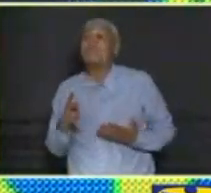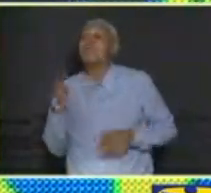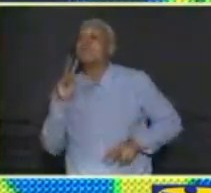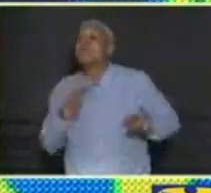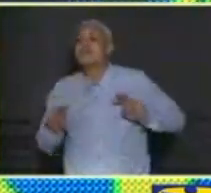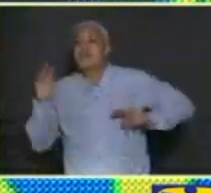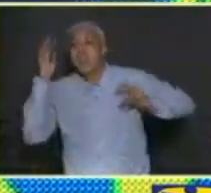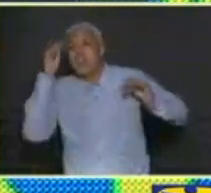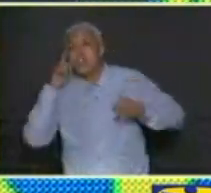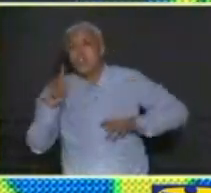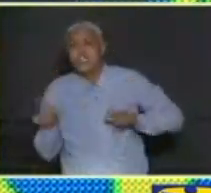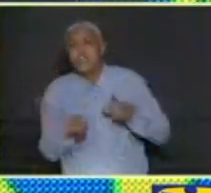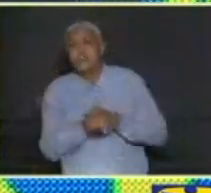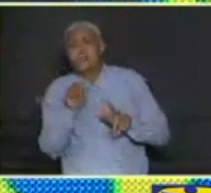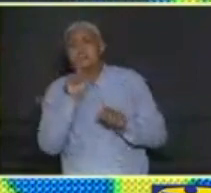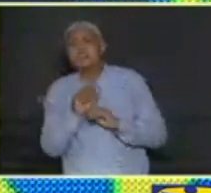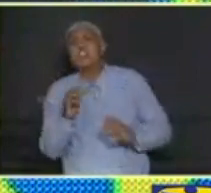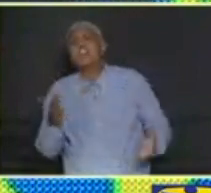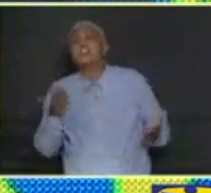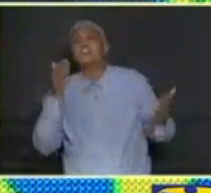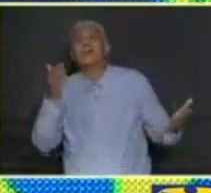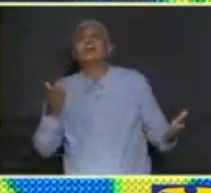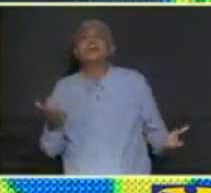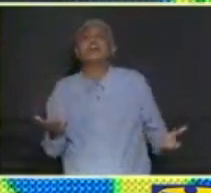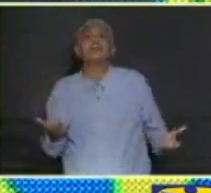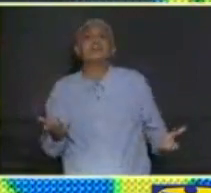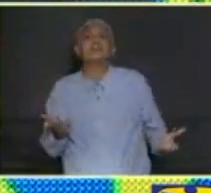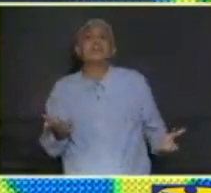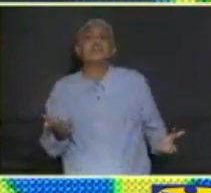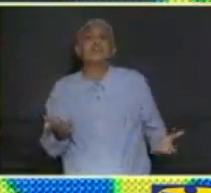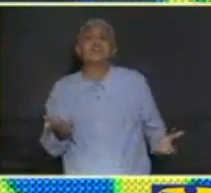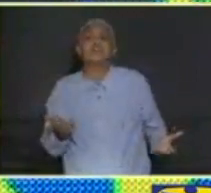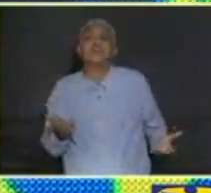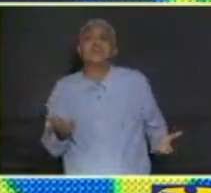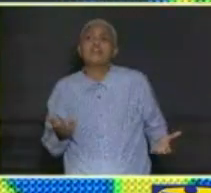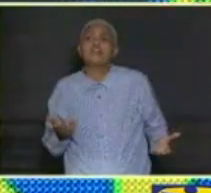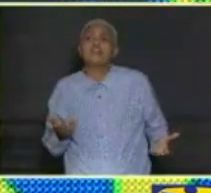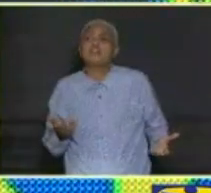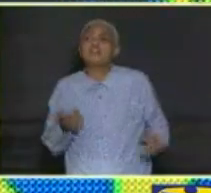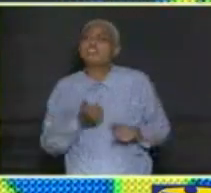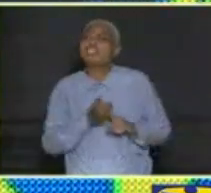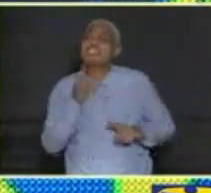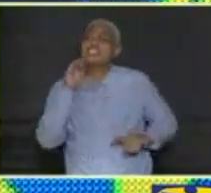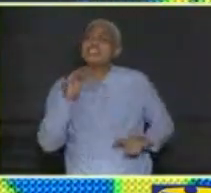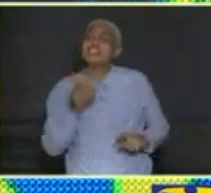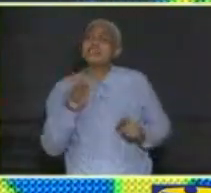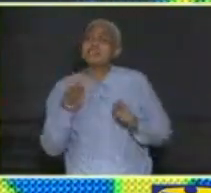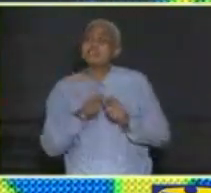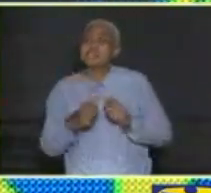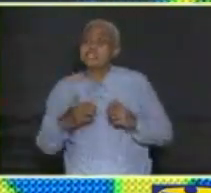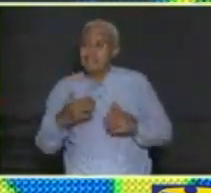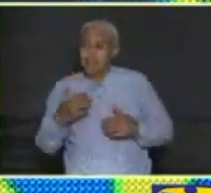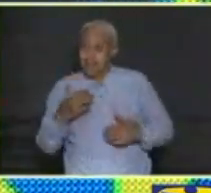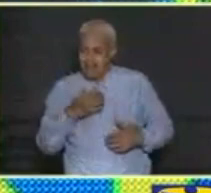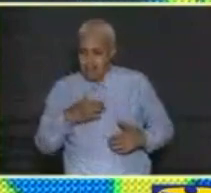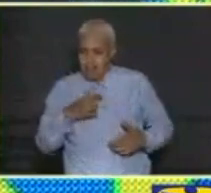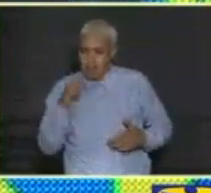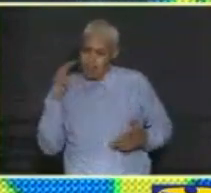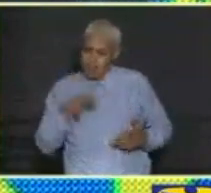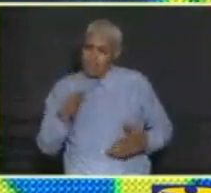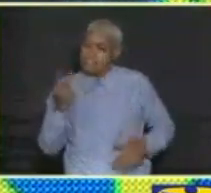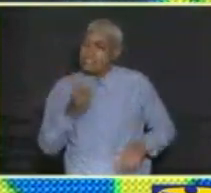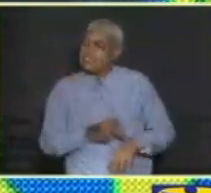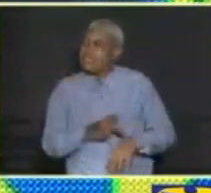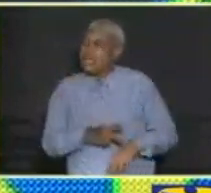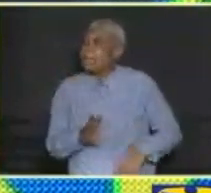concerns that you have raised suggested that there wasn't anything to be worried about but you seem particularly agitated and so I will take a second look at